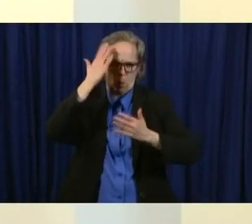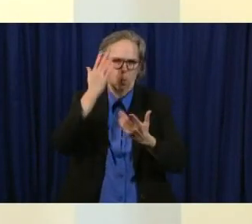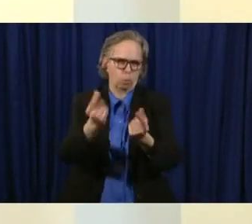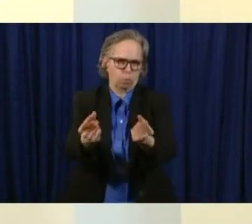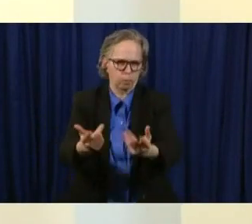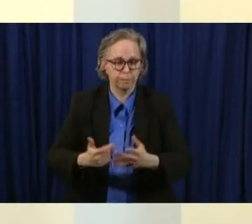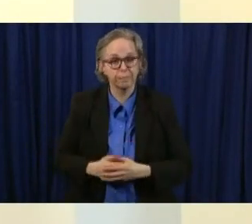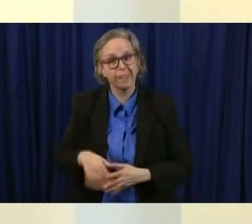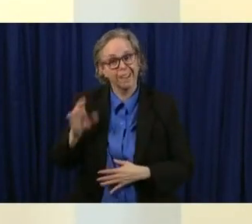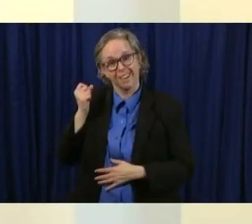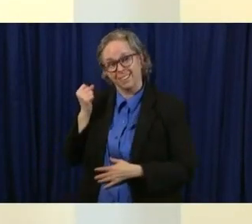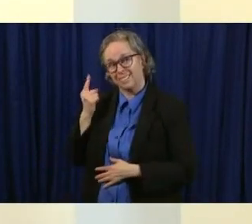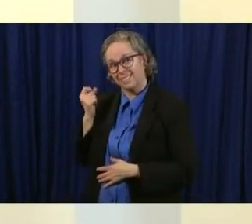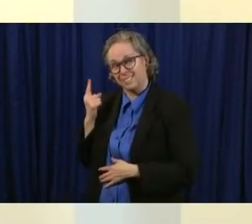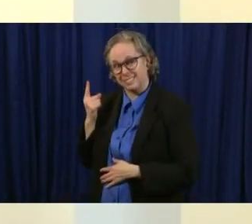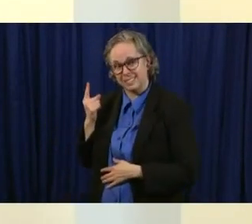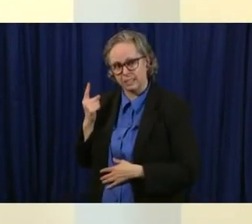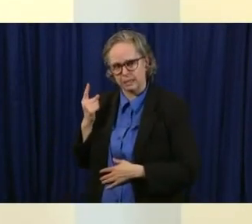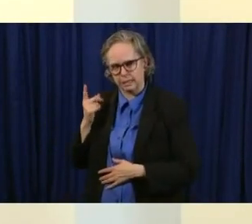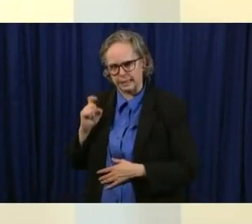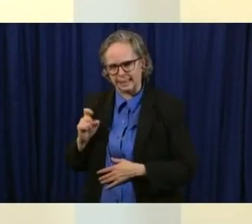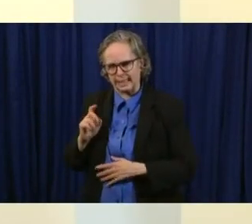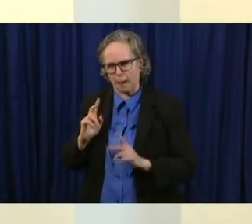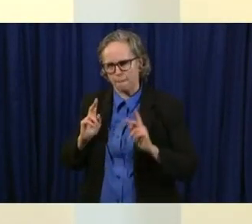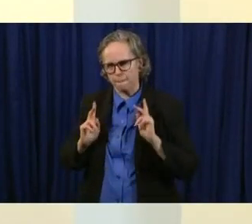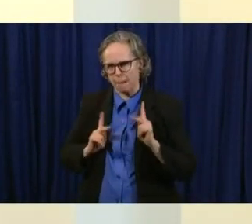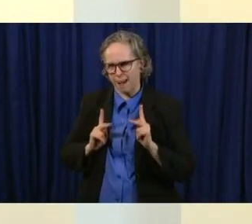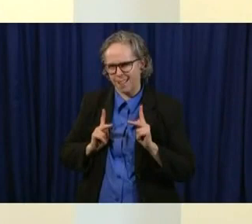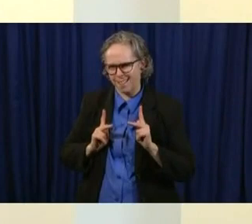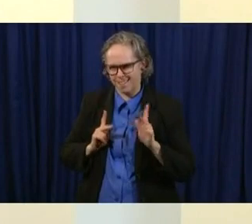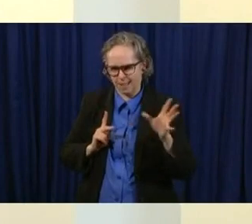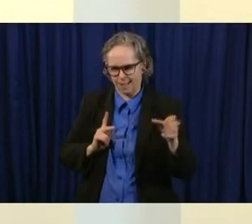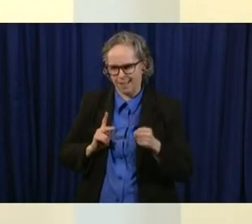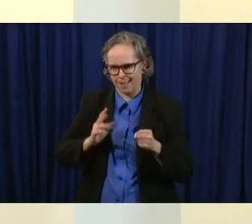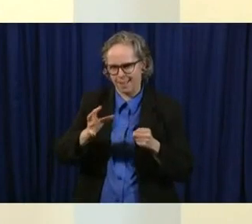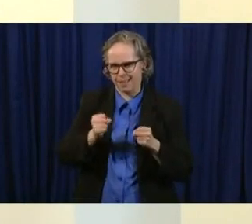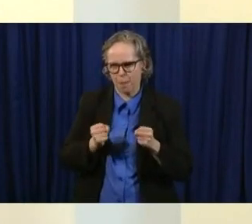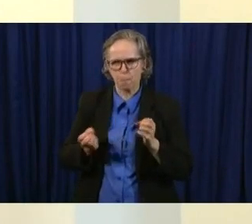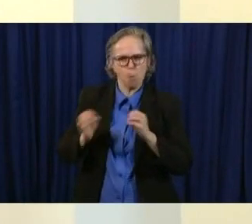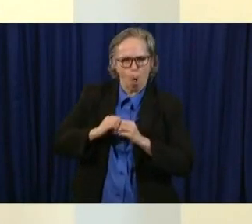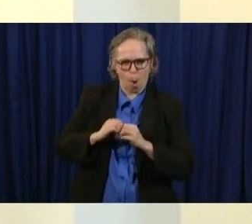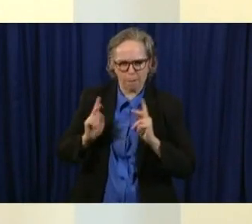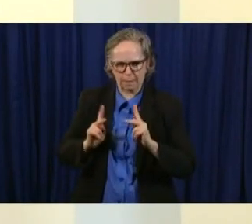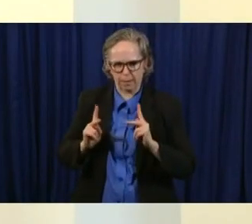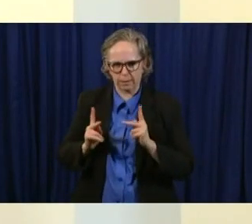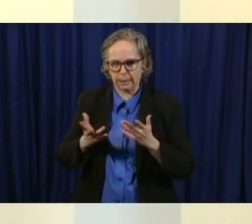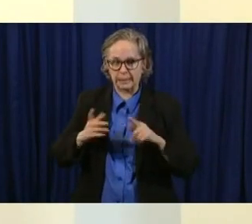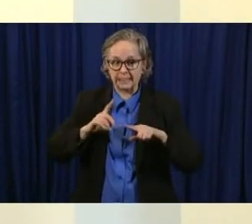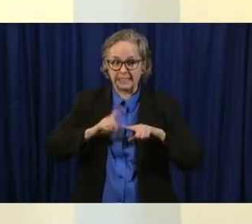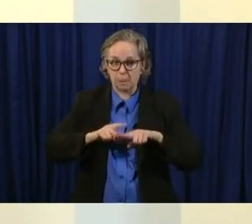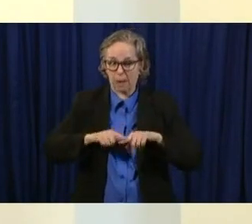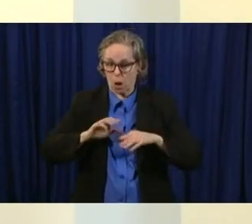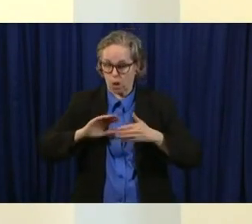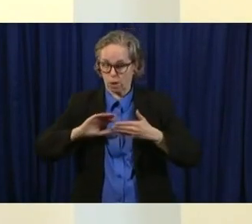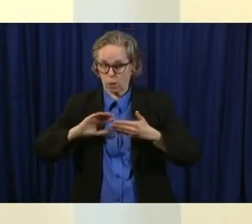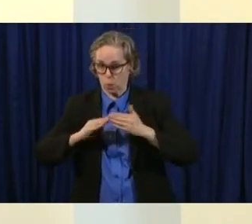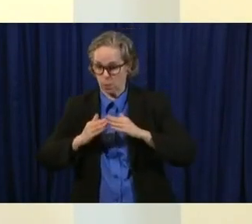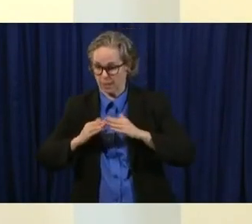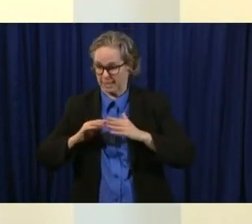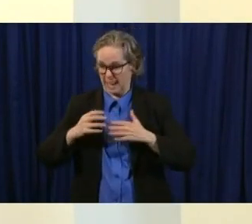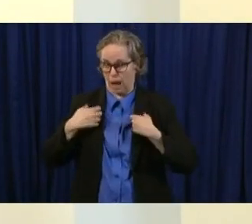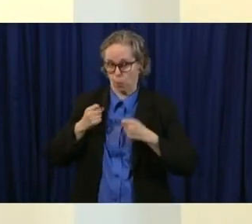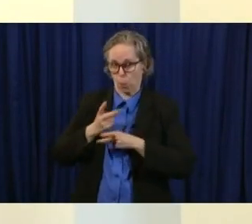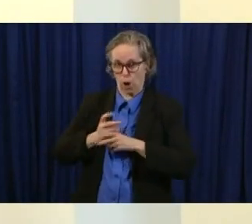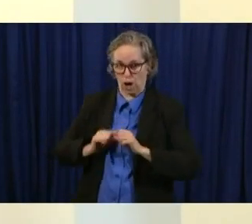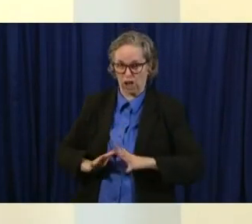of people and talents and we also have always used community health workers in our health departments in various capacities so what